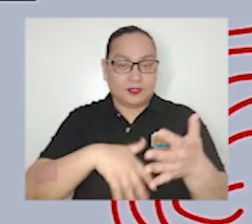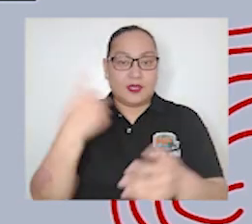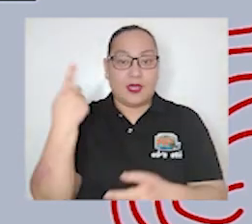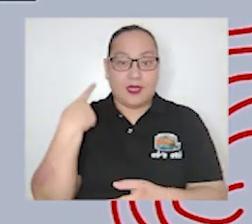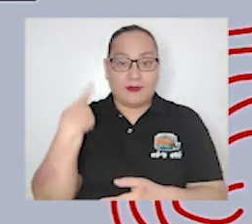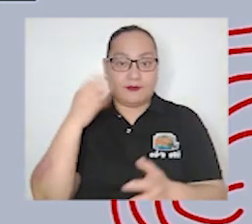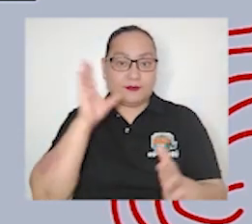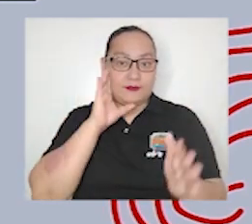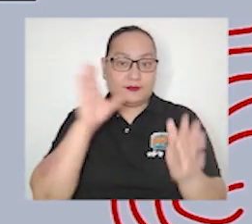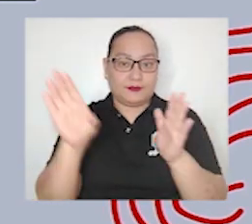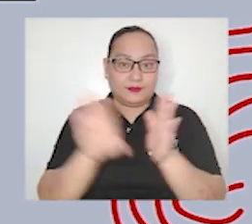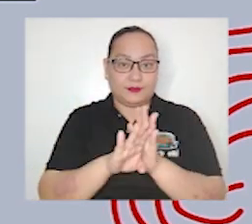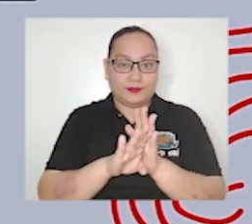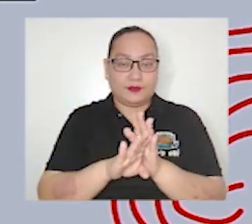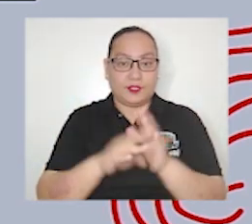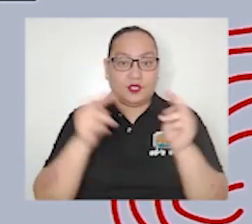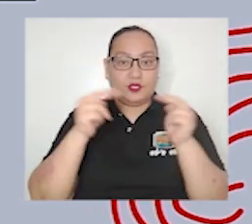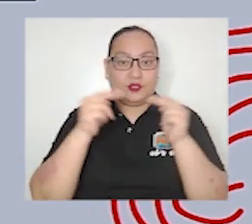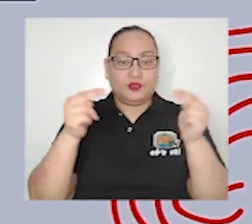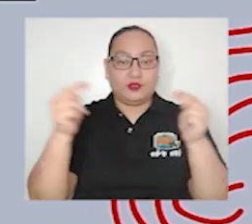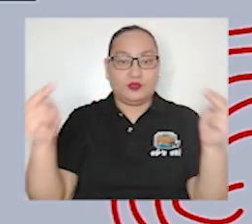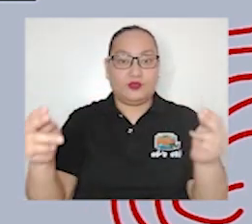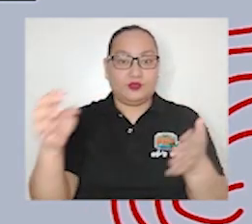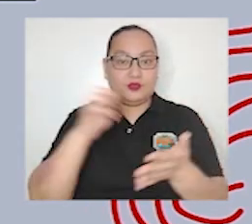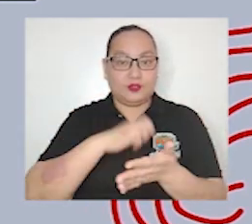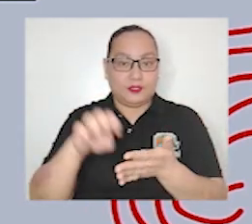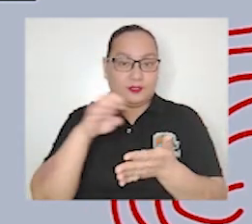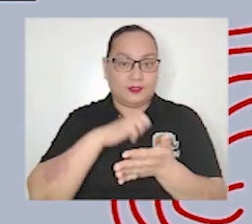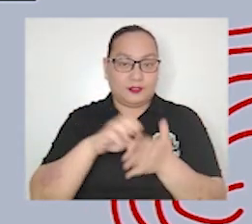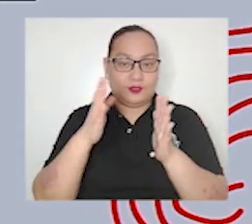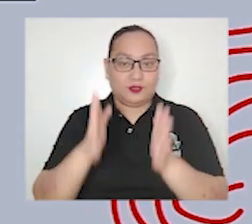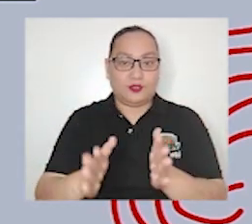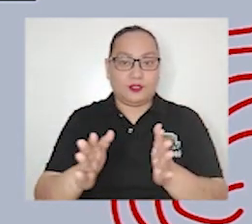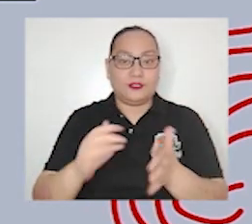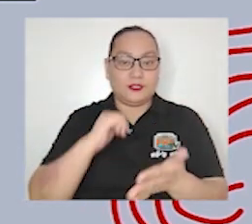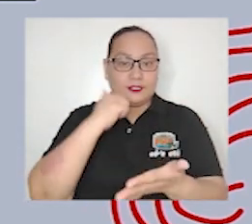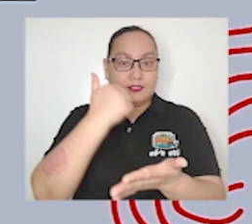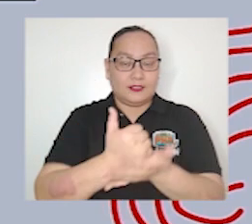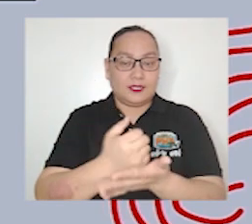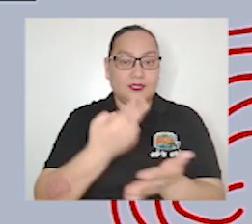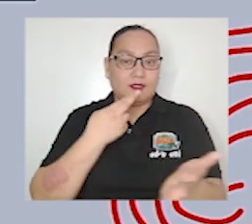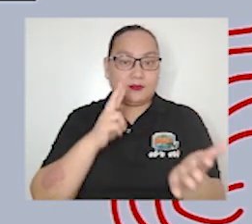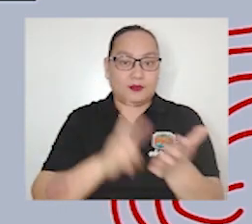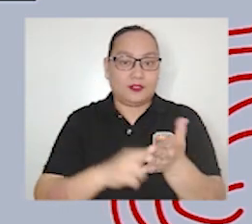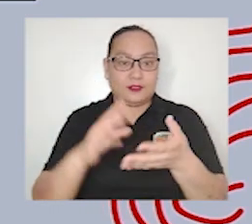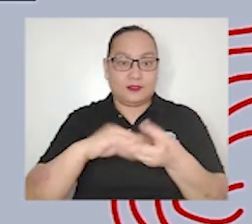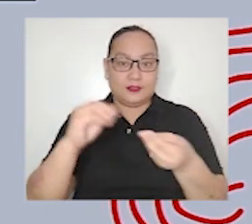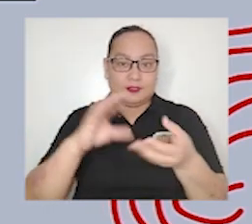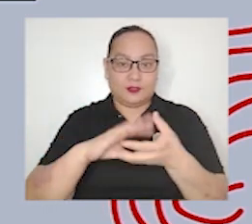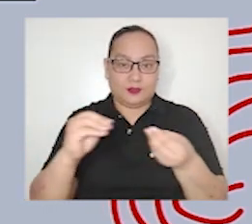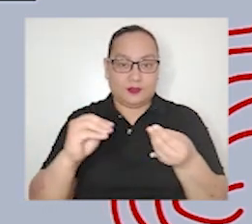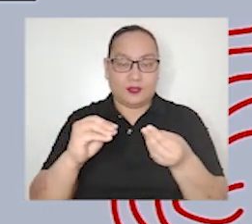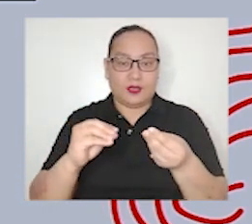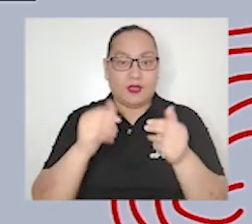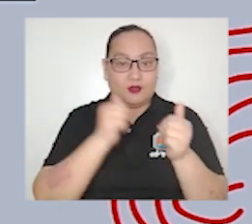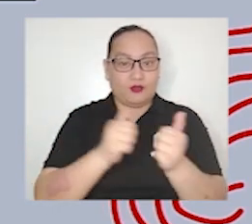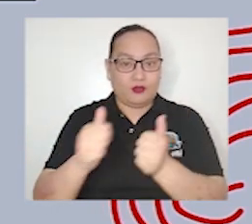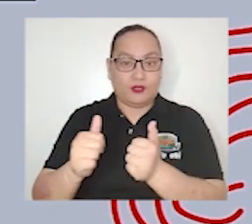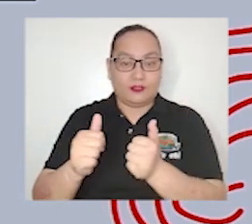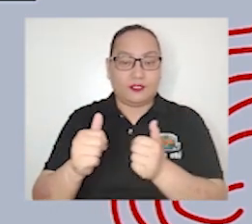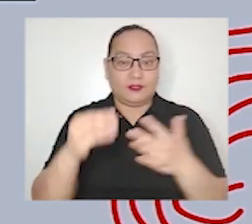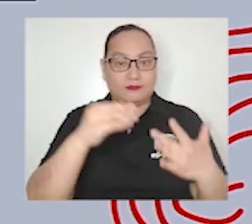articles news editors assigning reporters to stories based on their specialization